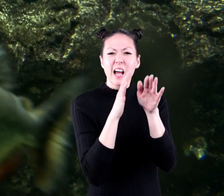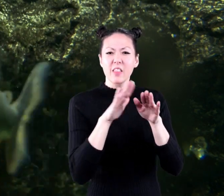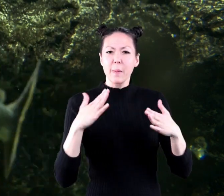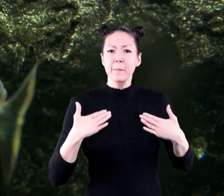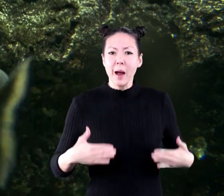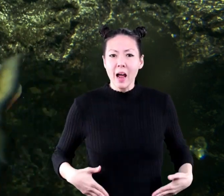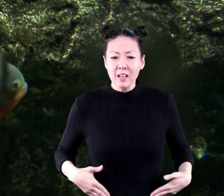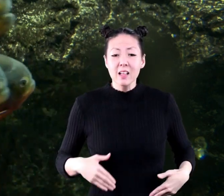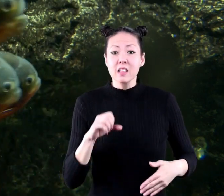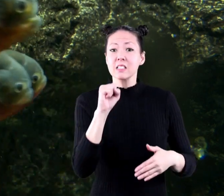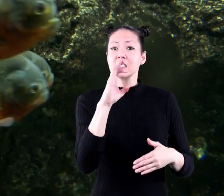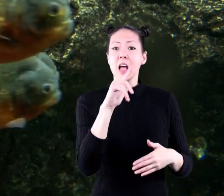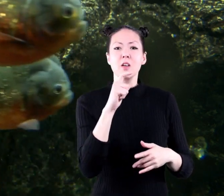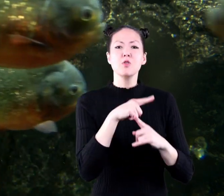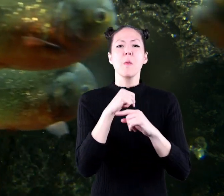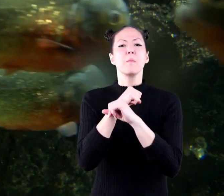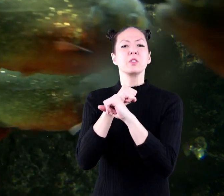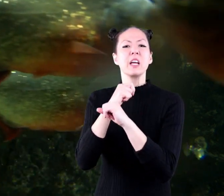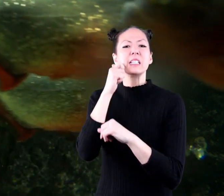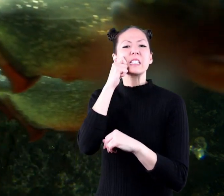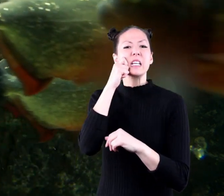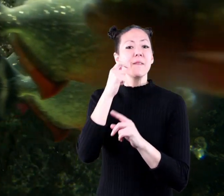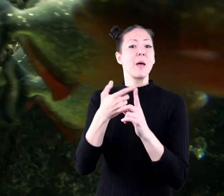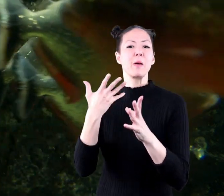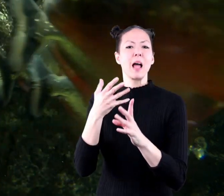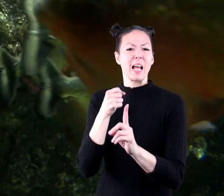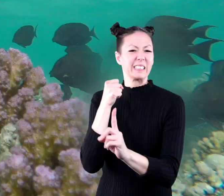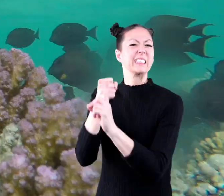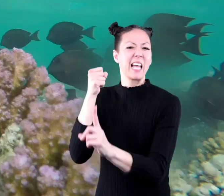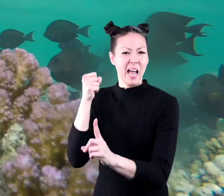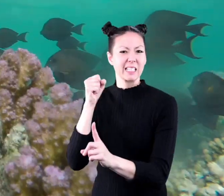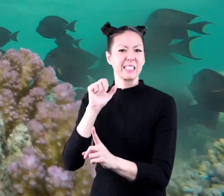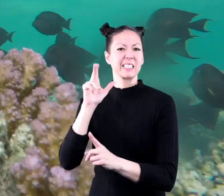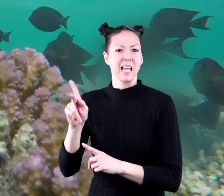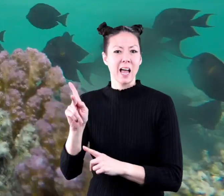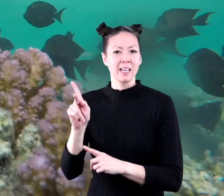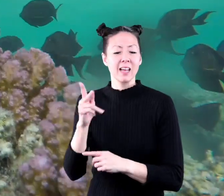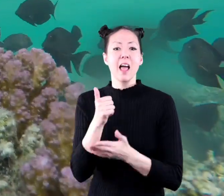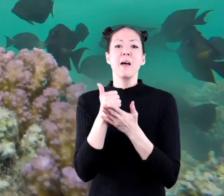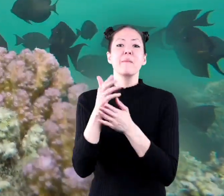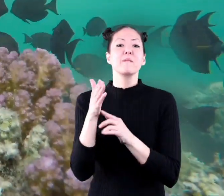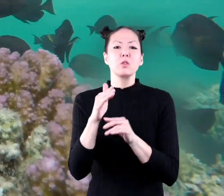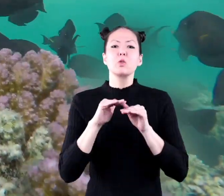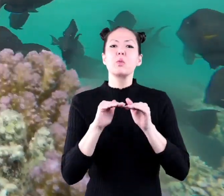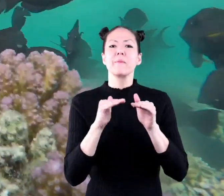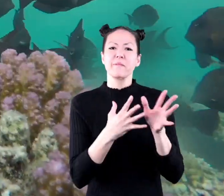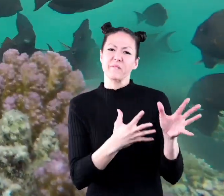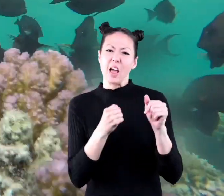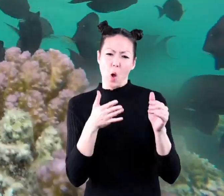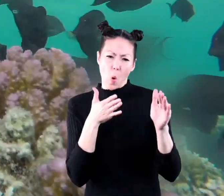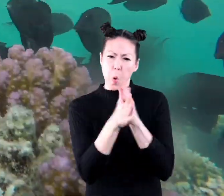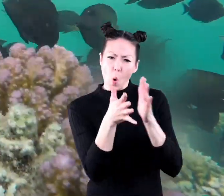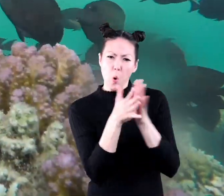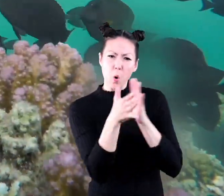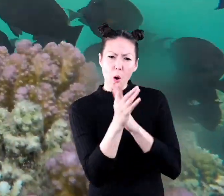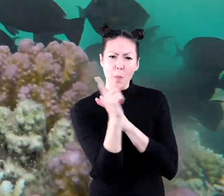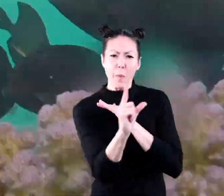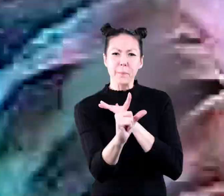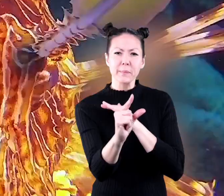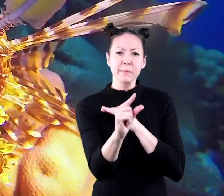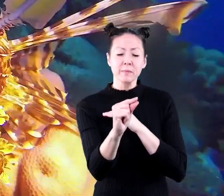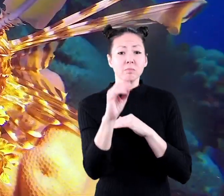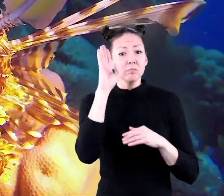body the scales protect the skin from attacks they also help the fish swim faster through the water